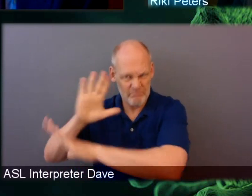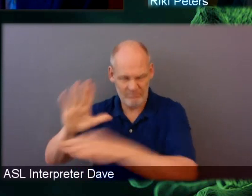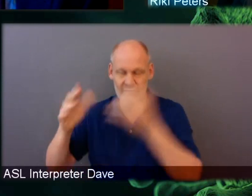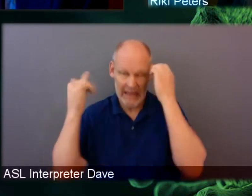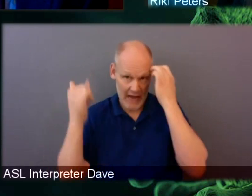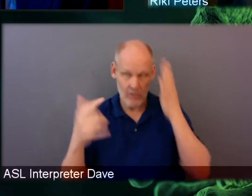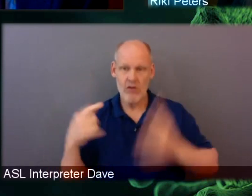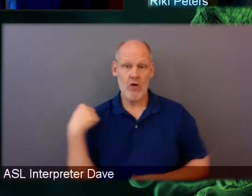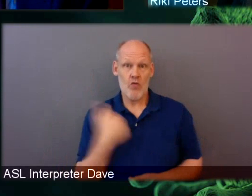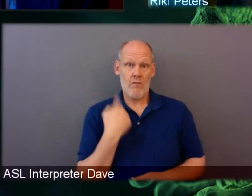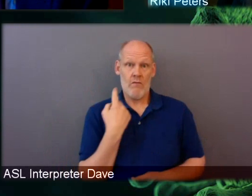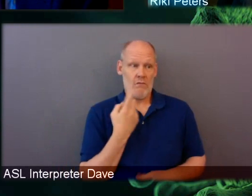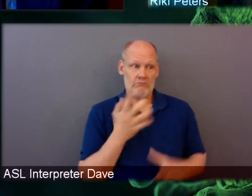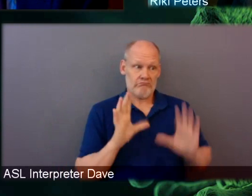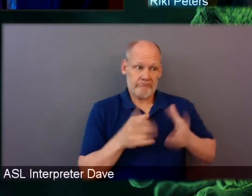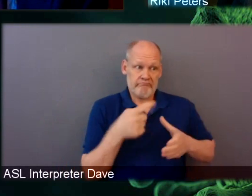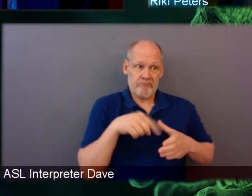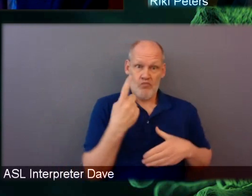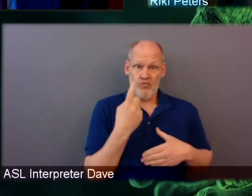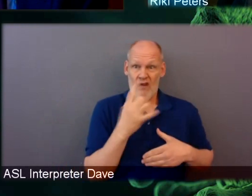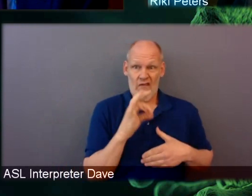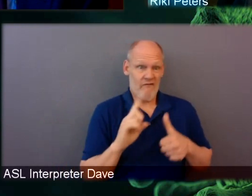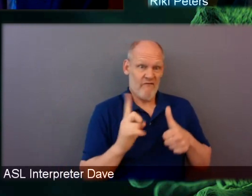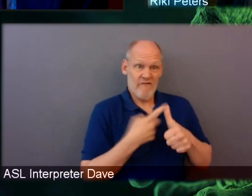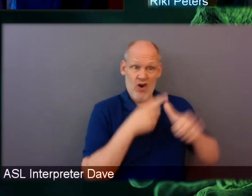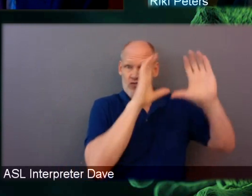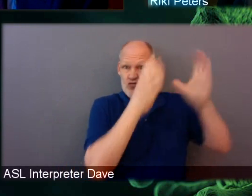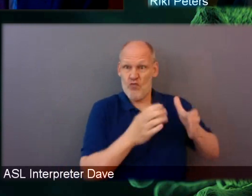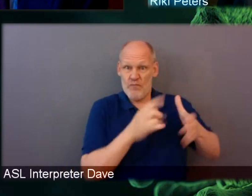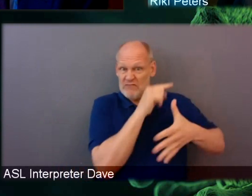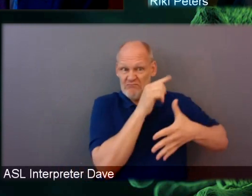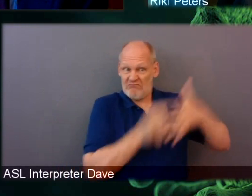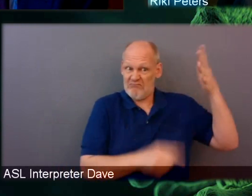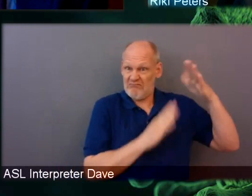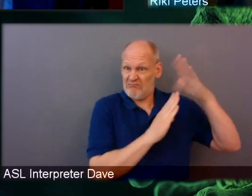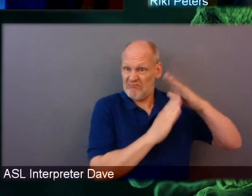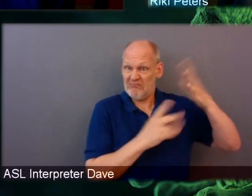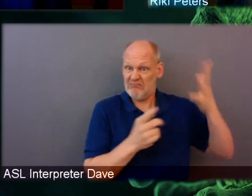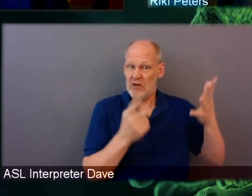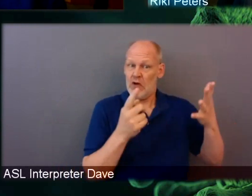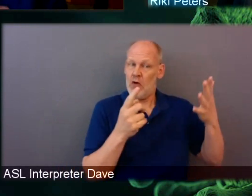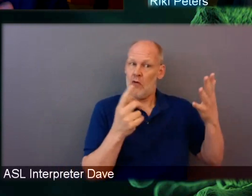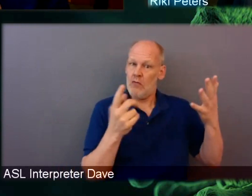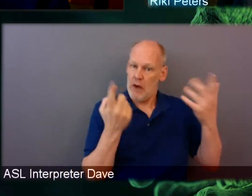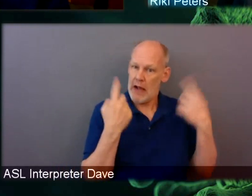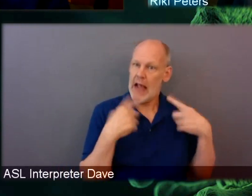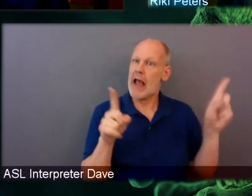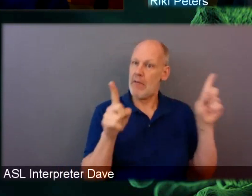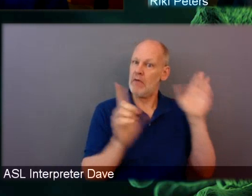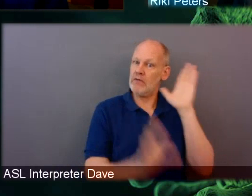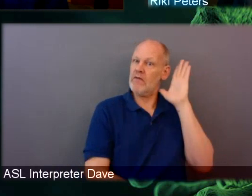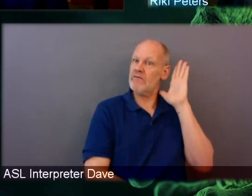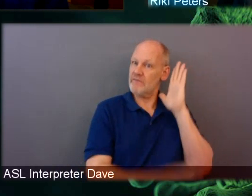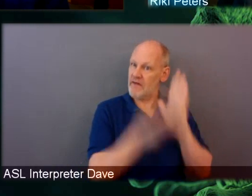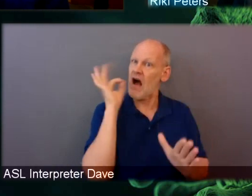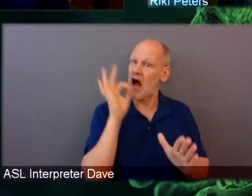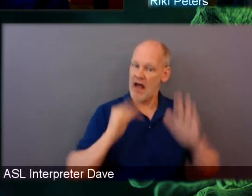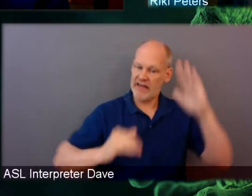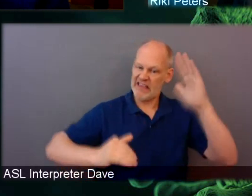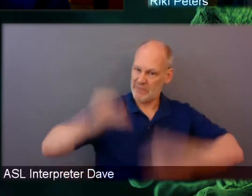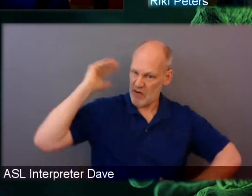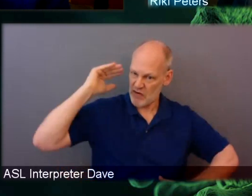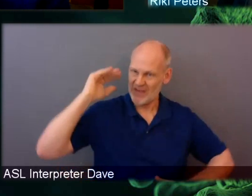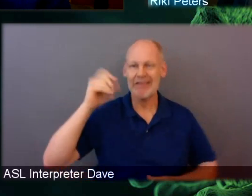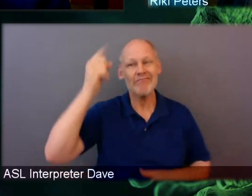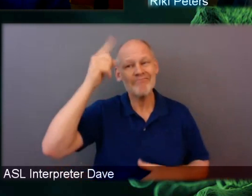demonstrate that we have a serious problems as we are less able to predict the risk in some racial ethnic groups like